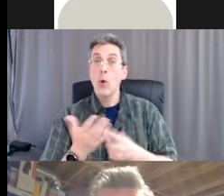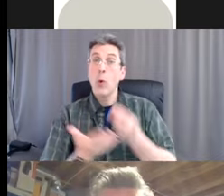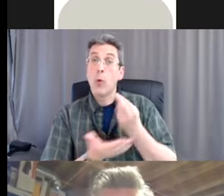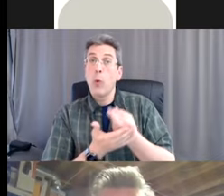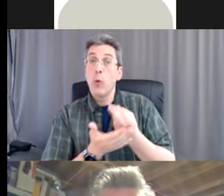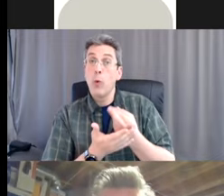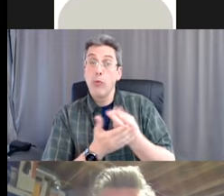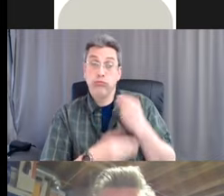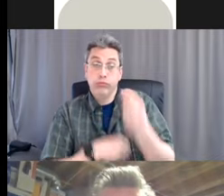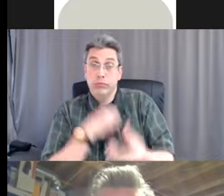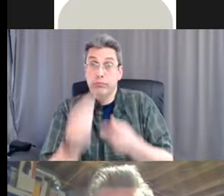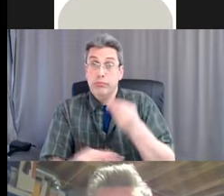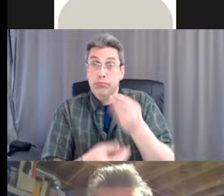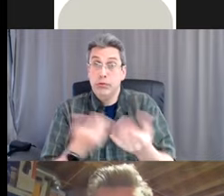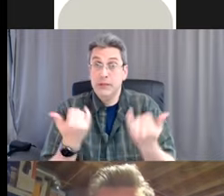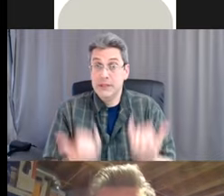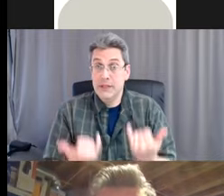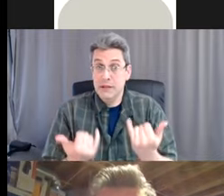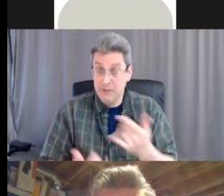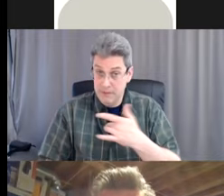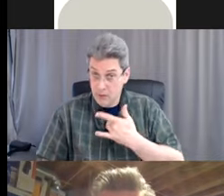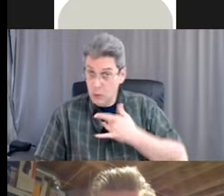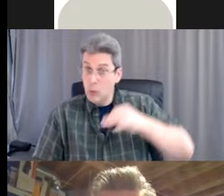Please answer and hit submit.